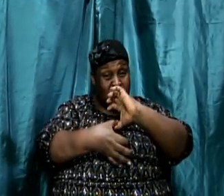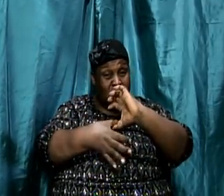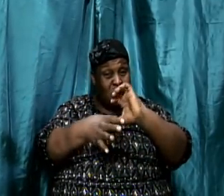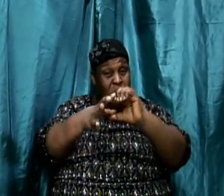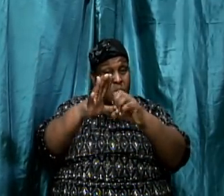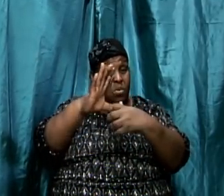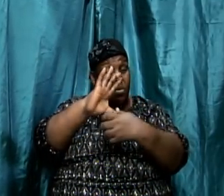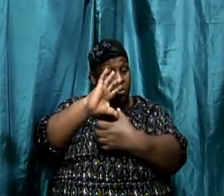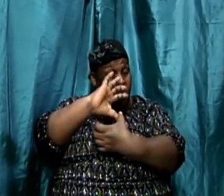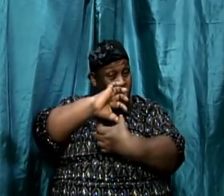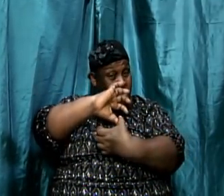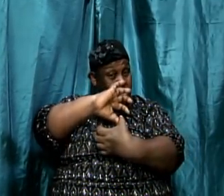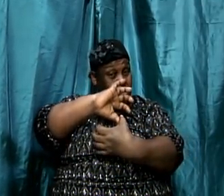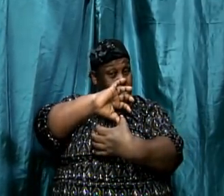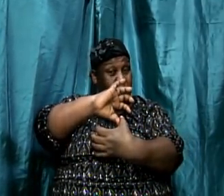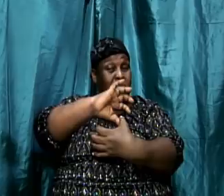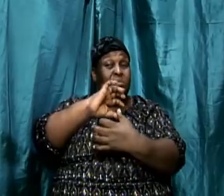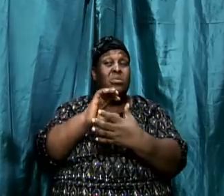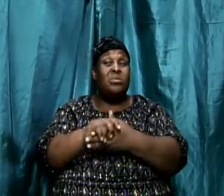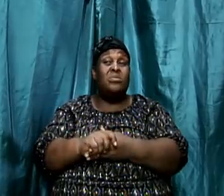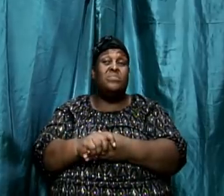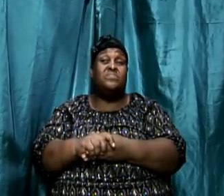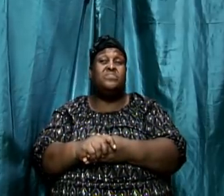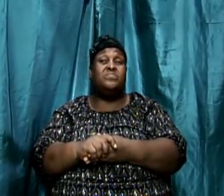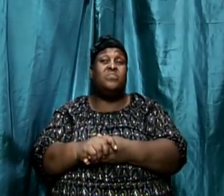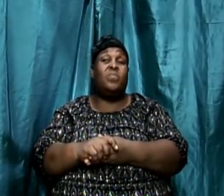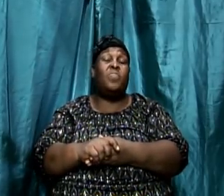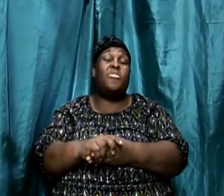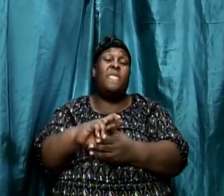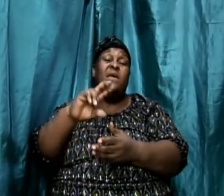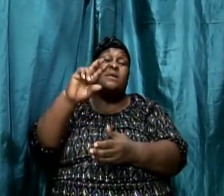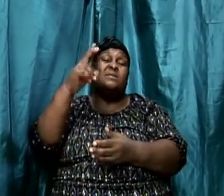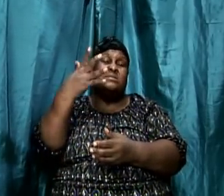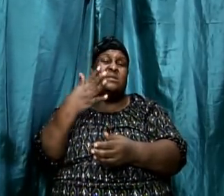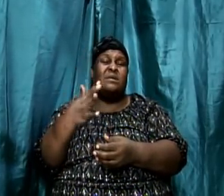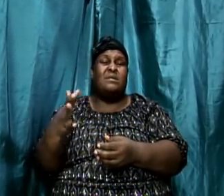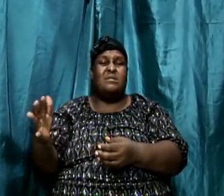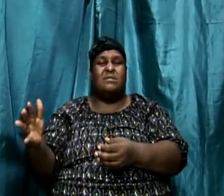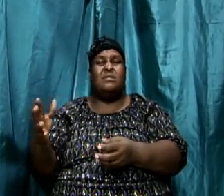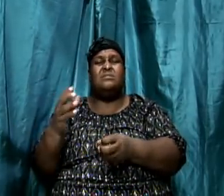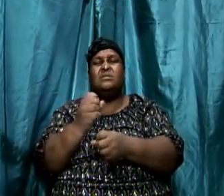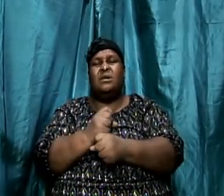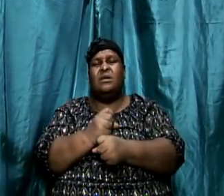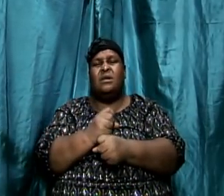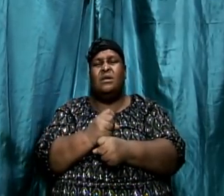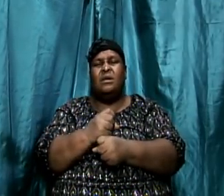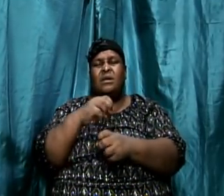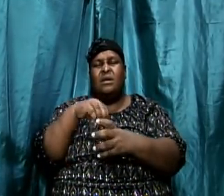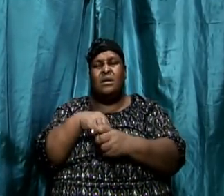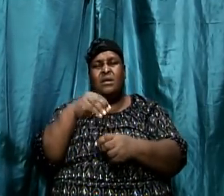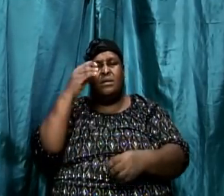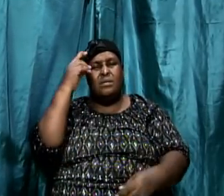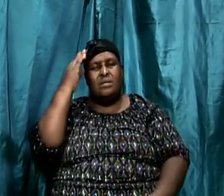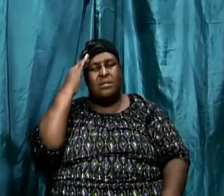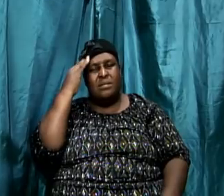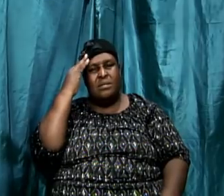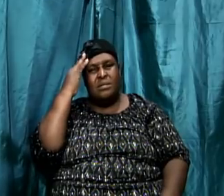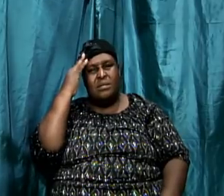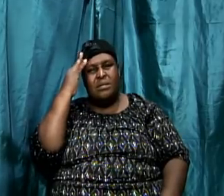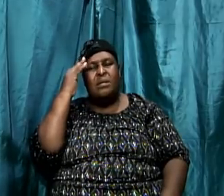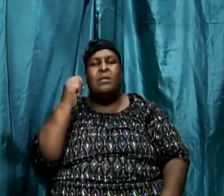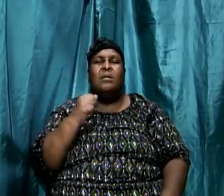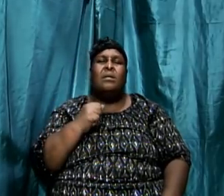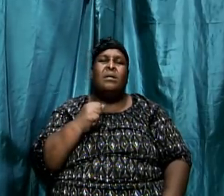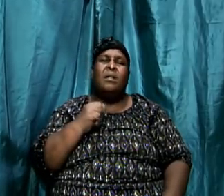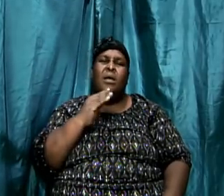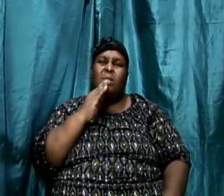Praise God. The second thing that we have to take into consideration is that we must become acquainted and I say with the